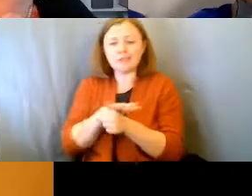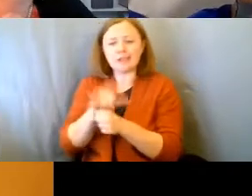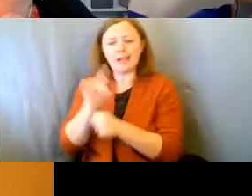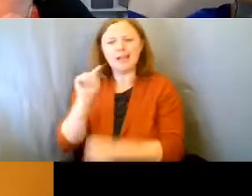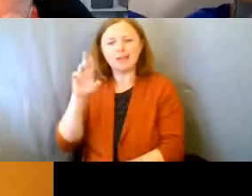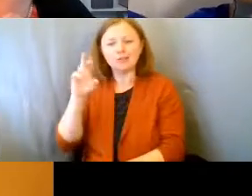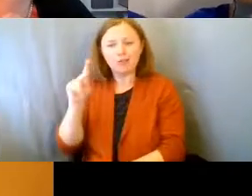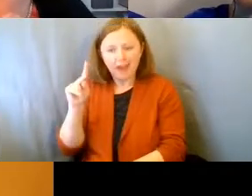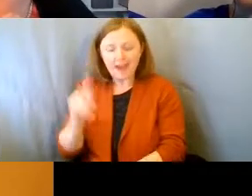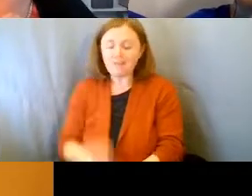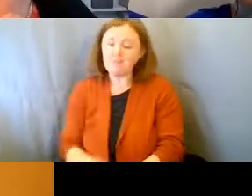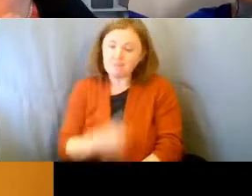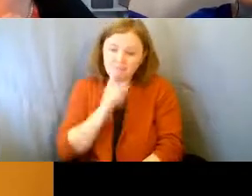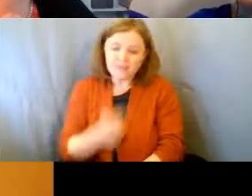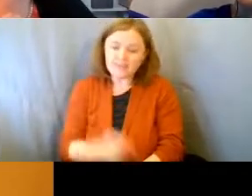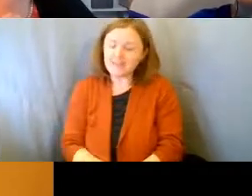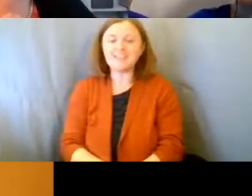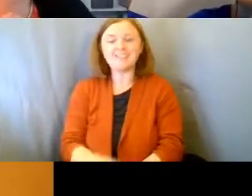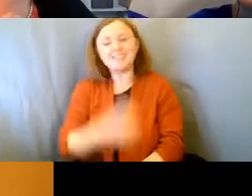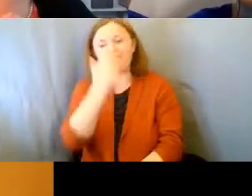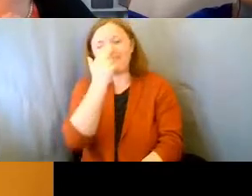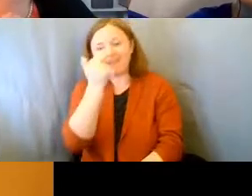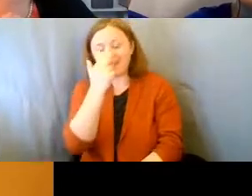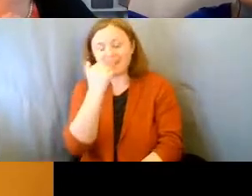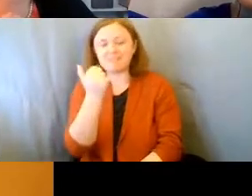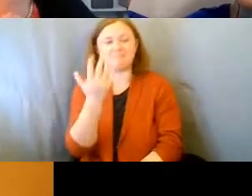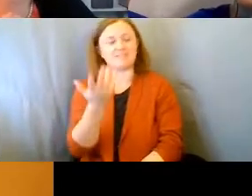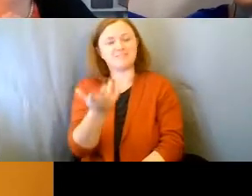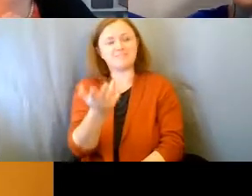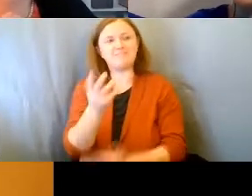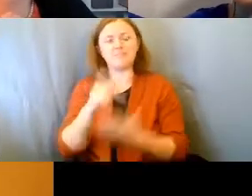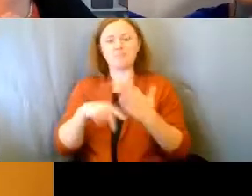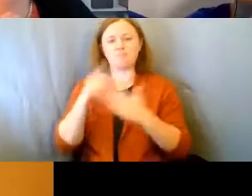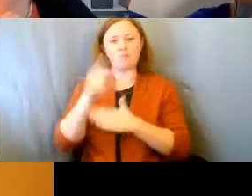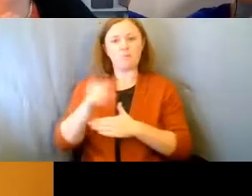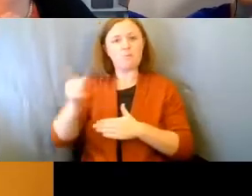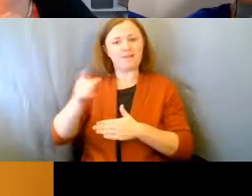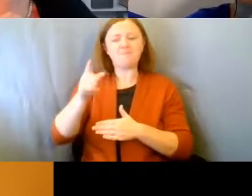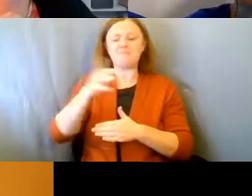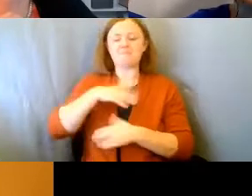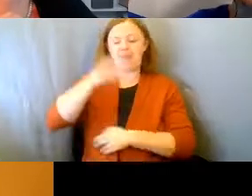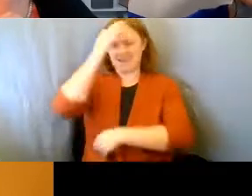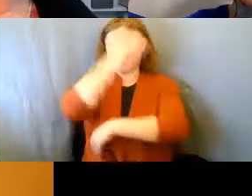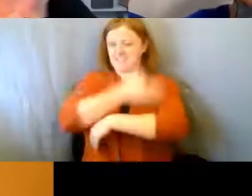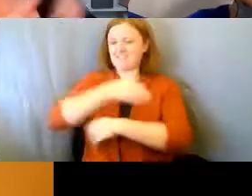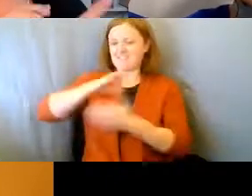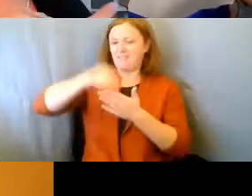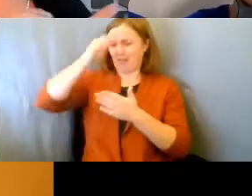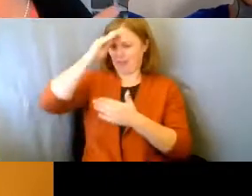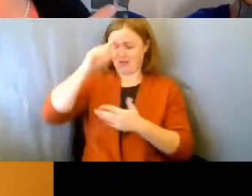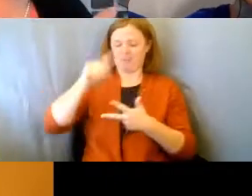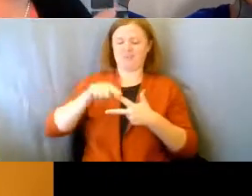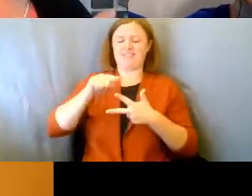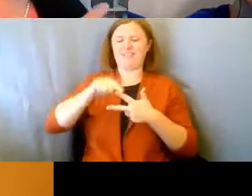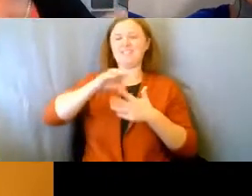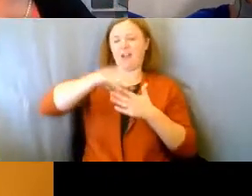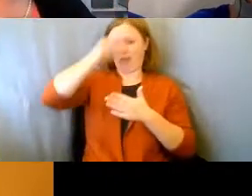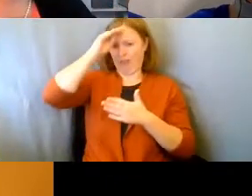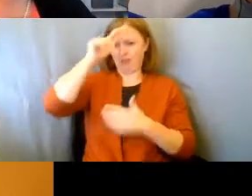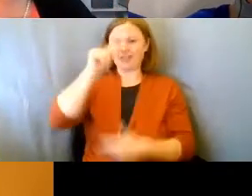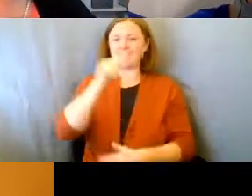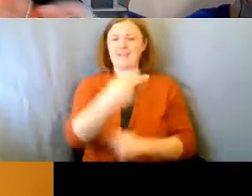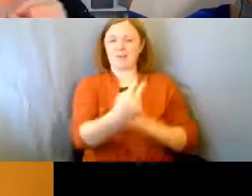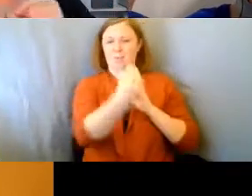And I'll tell you, it's funny because what they've learned, Jesse's learned to track